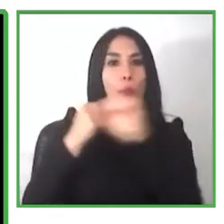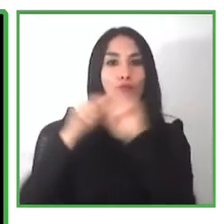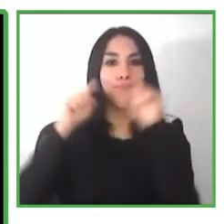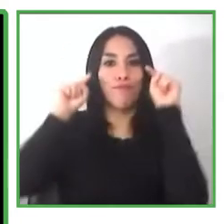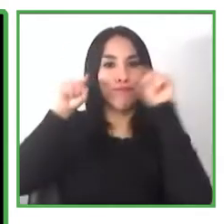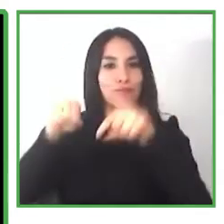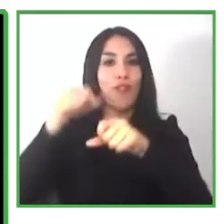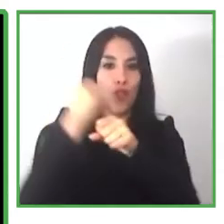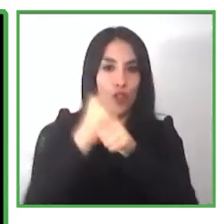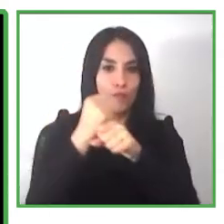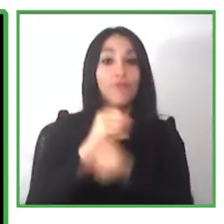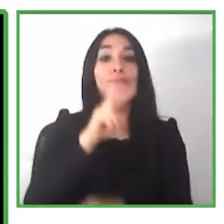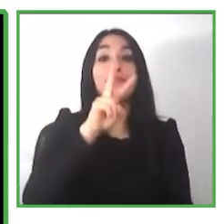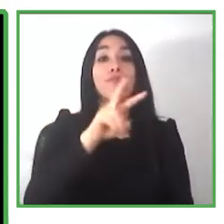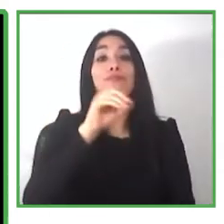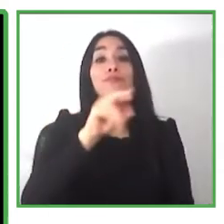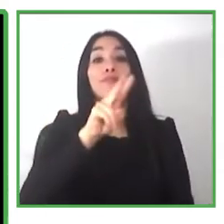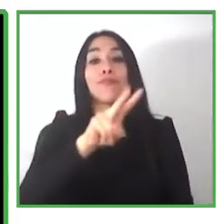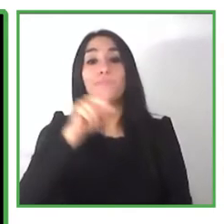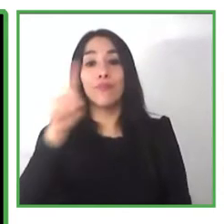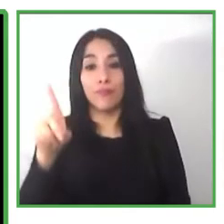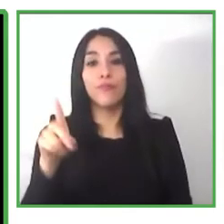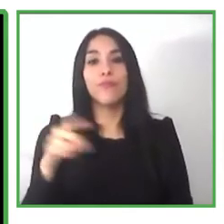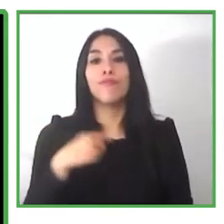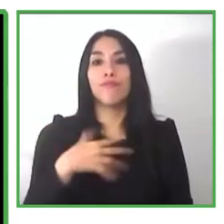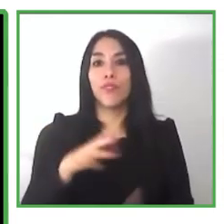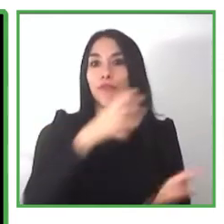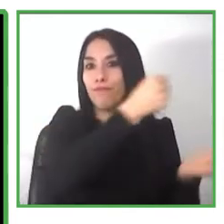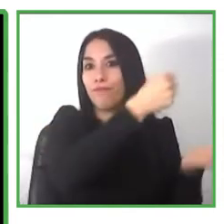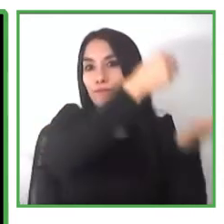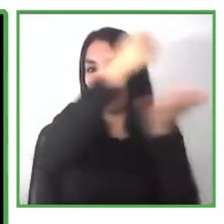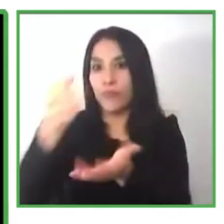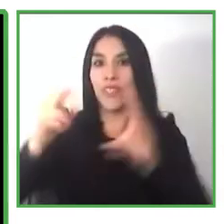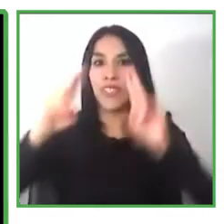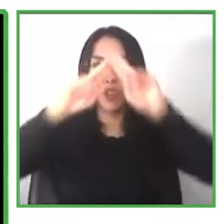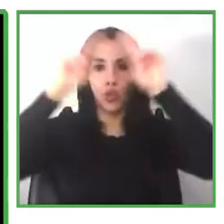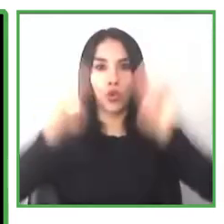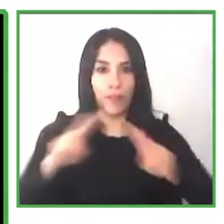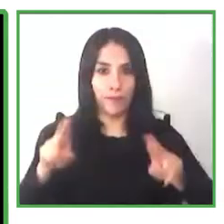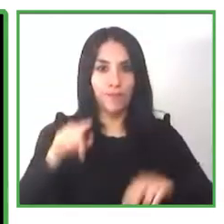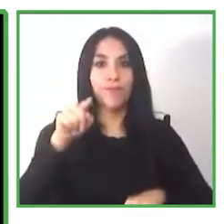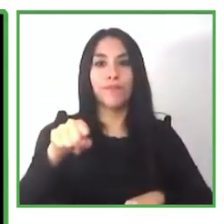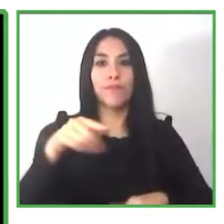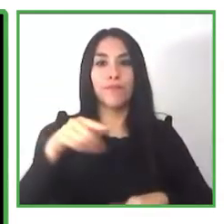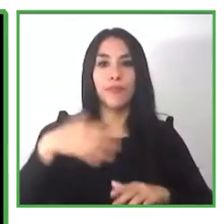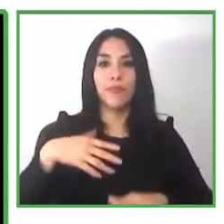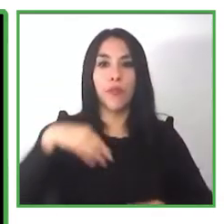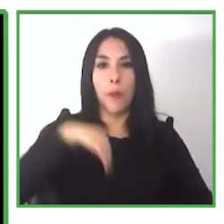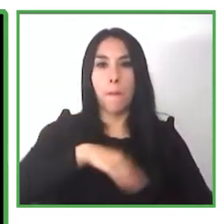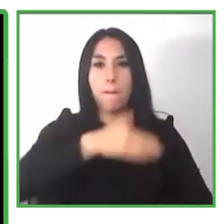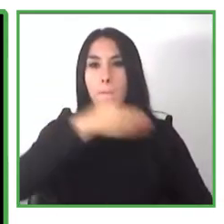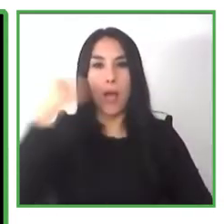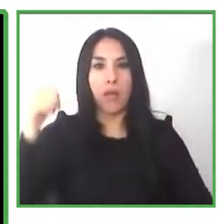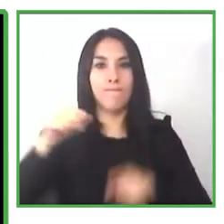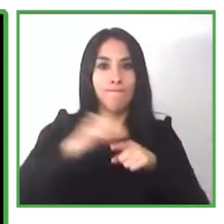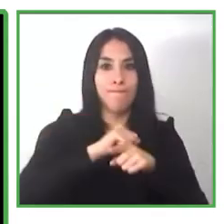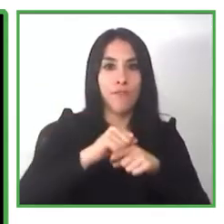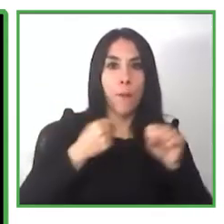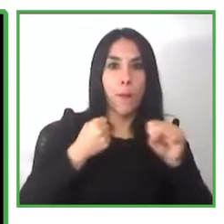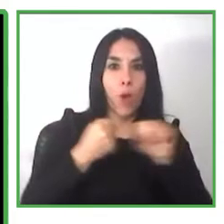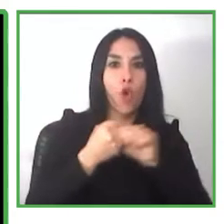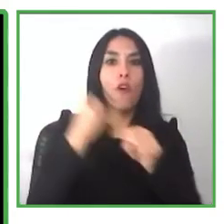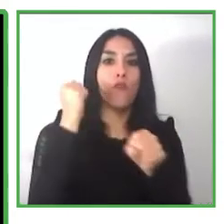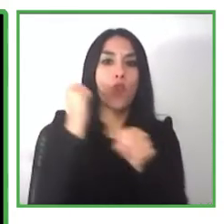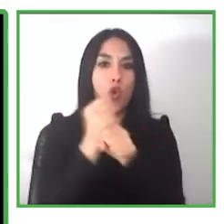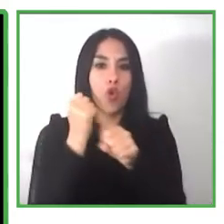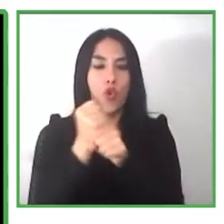project for our best practice and support of employment next slide please so for